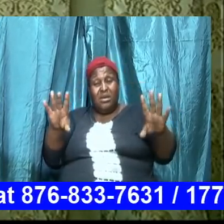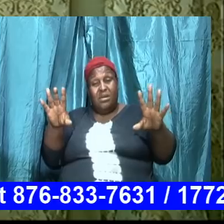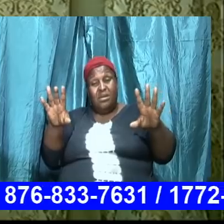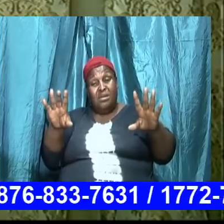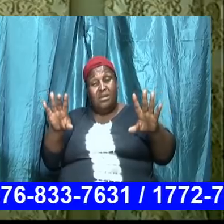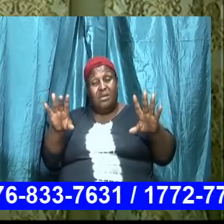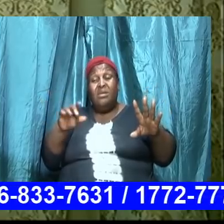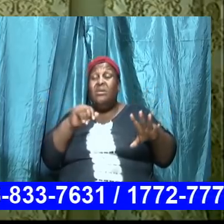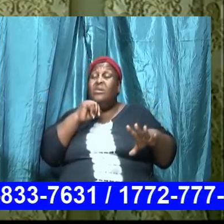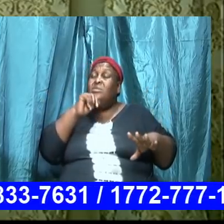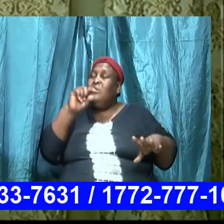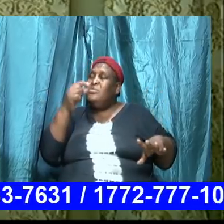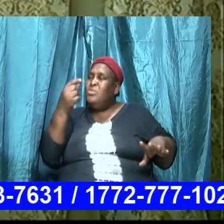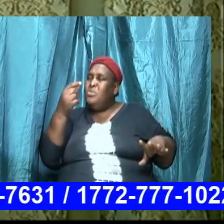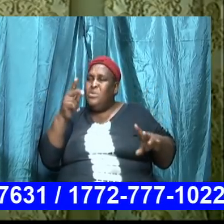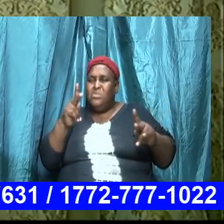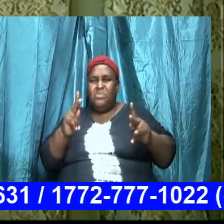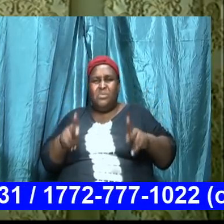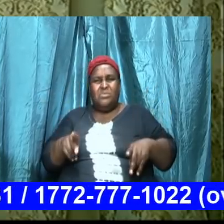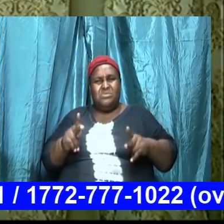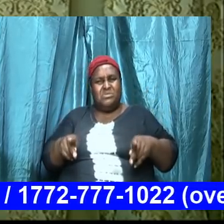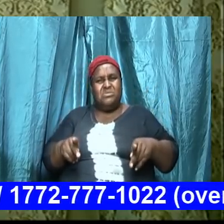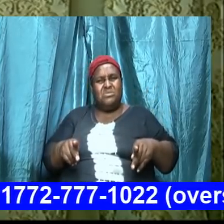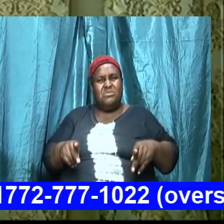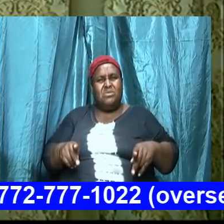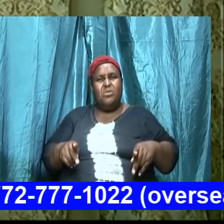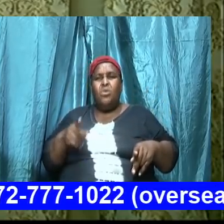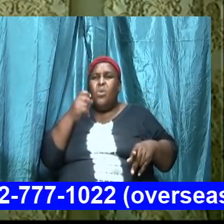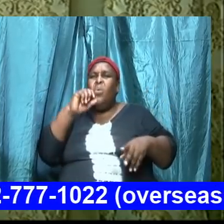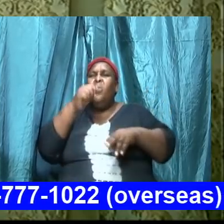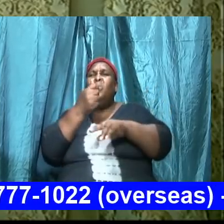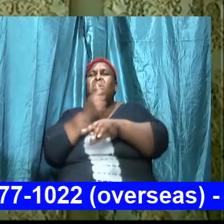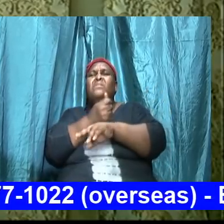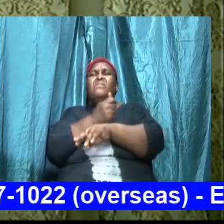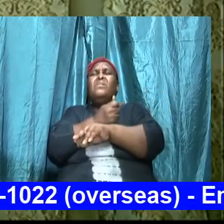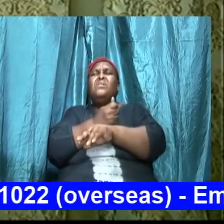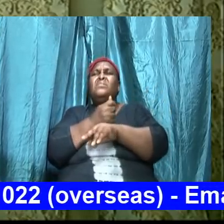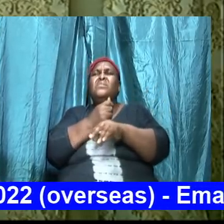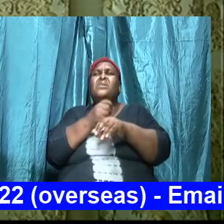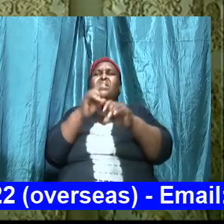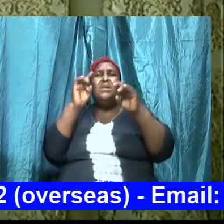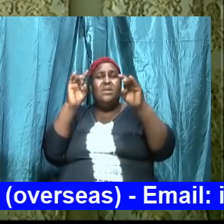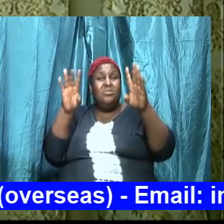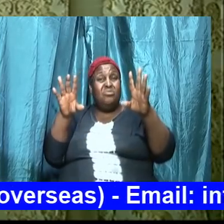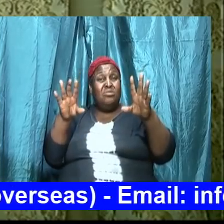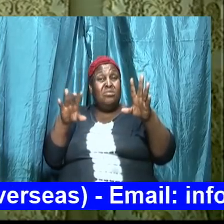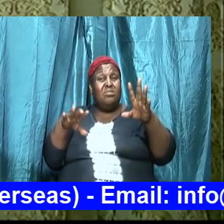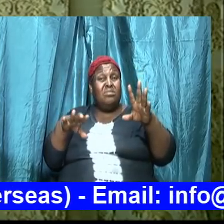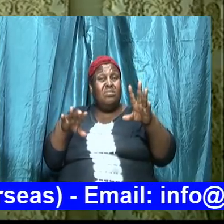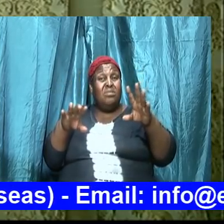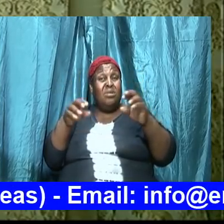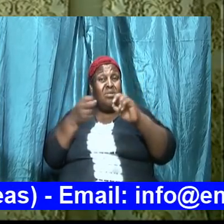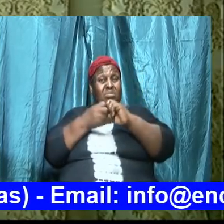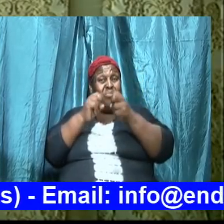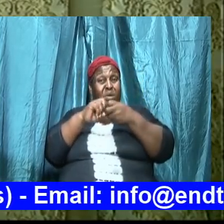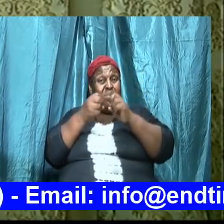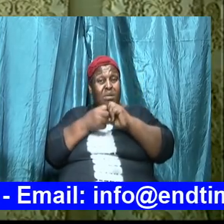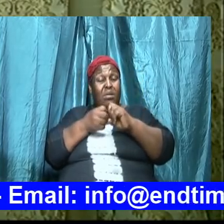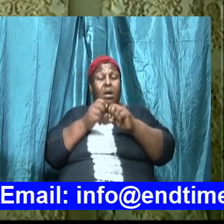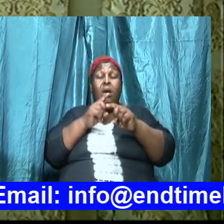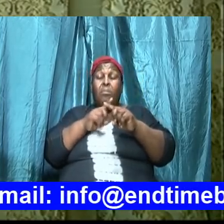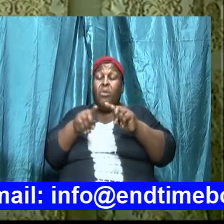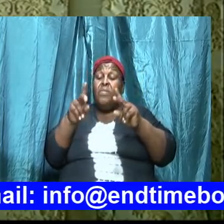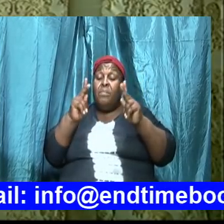not only the person who developed the hatred is going to be in trouble but the one that sowed the seed